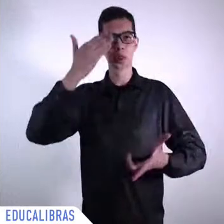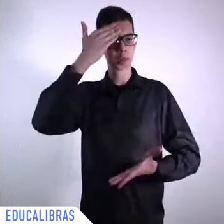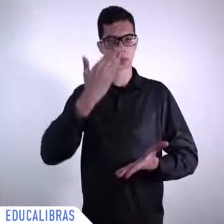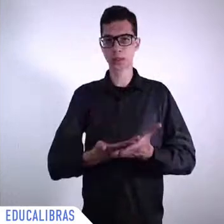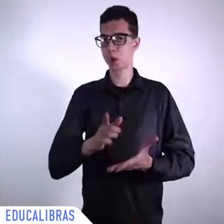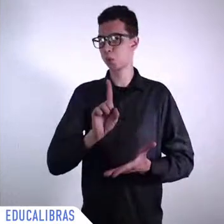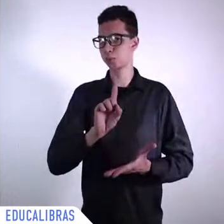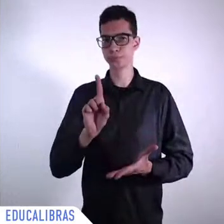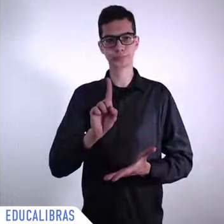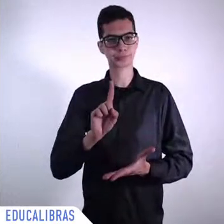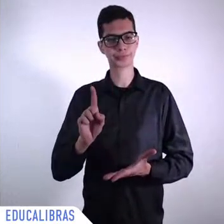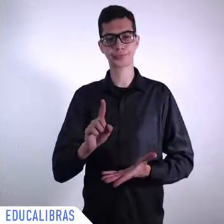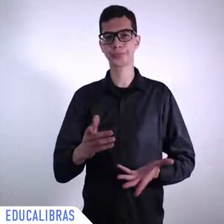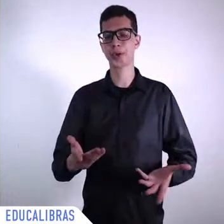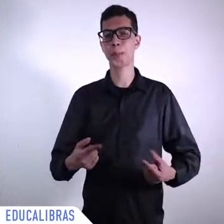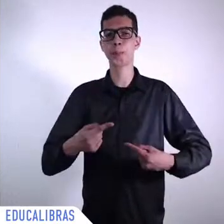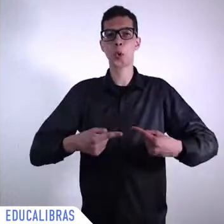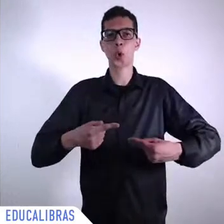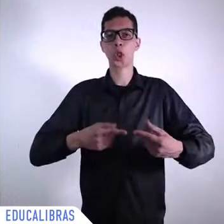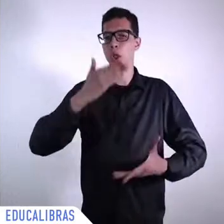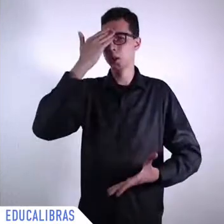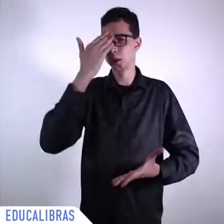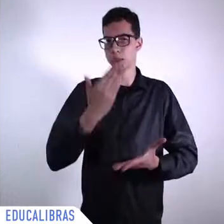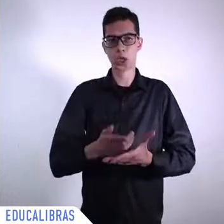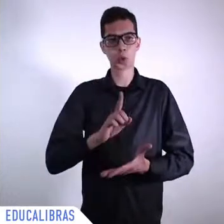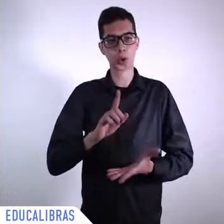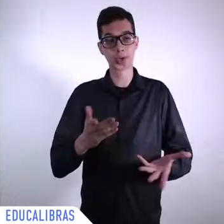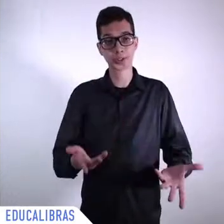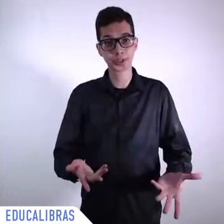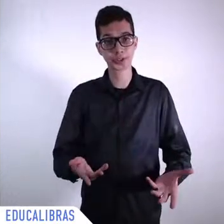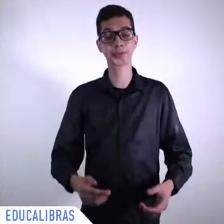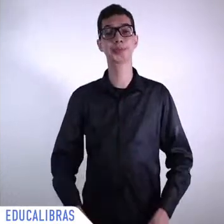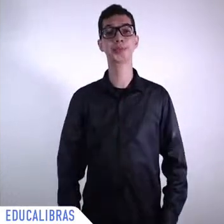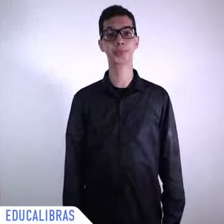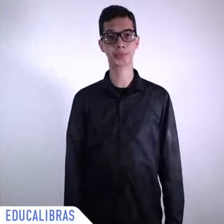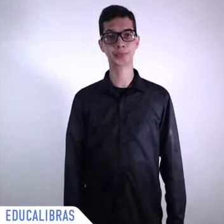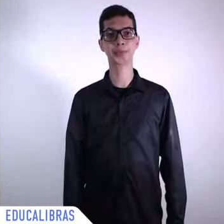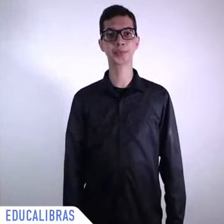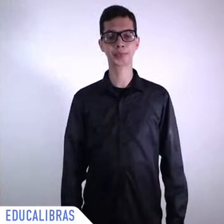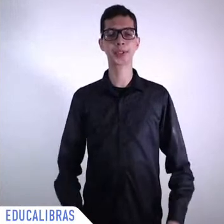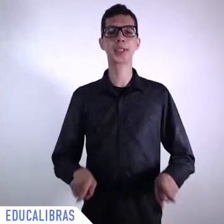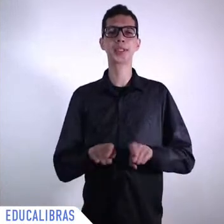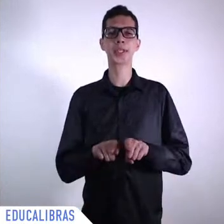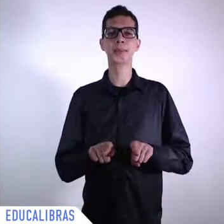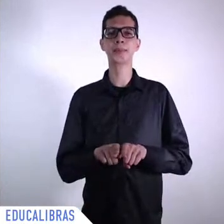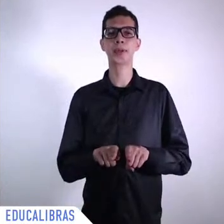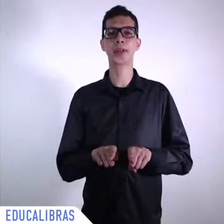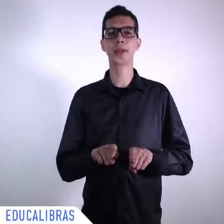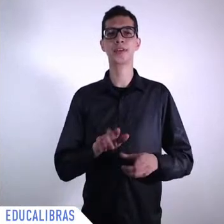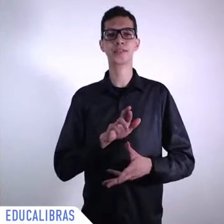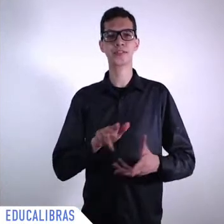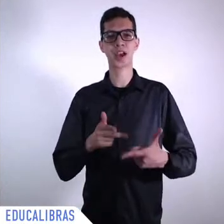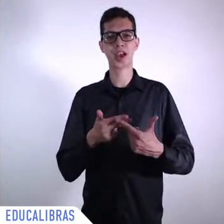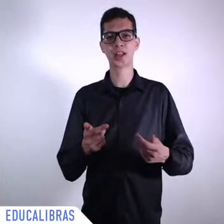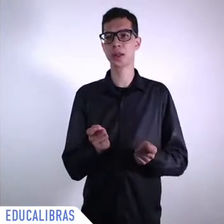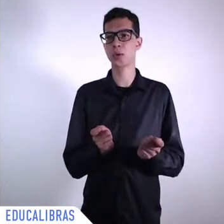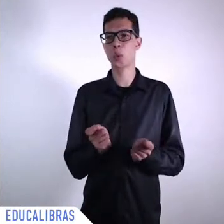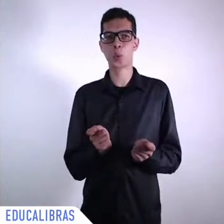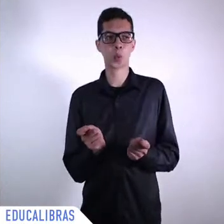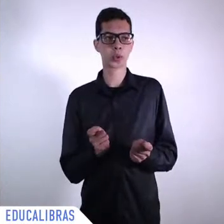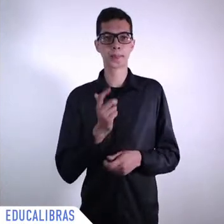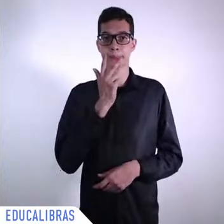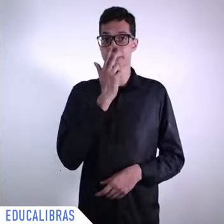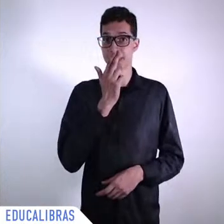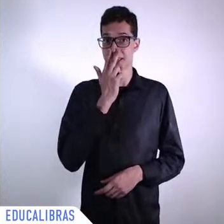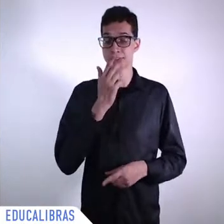place there is a lot of manipulation because of the I would say bad quality of education sometimes